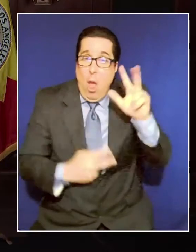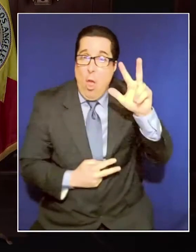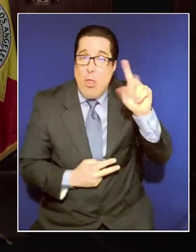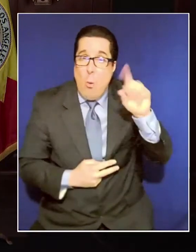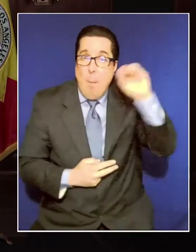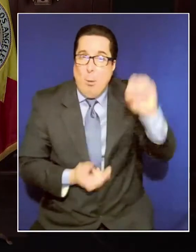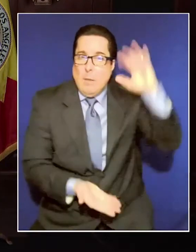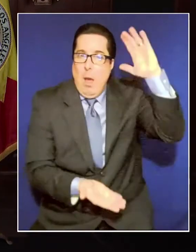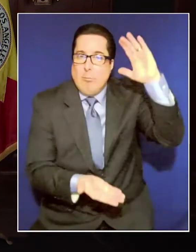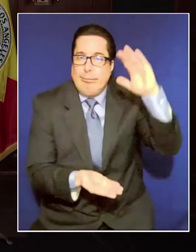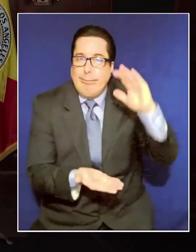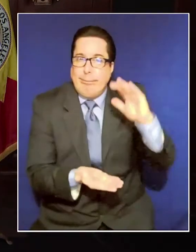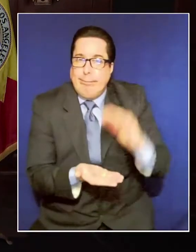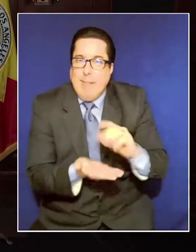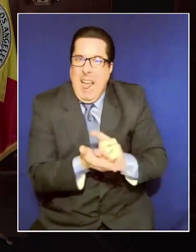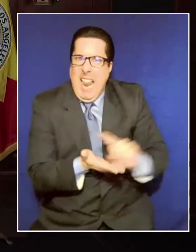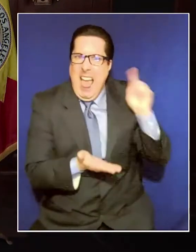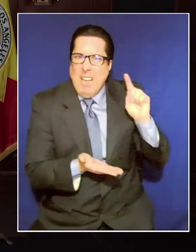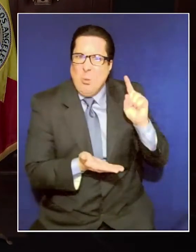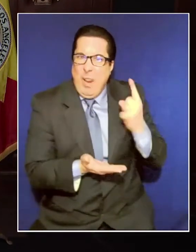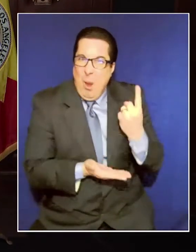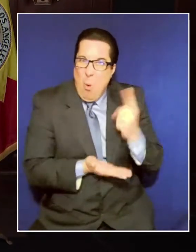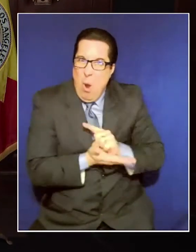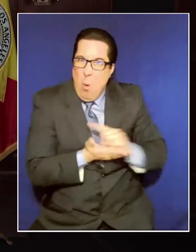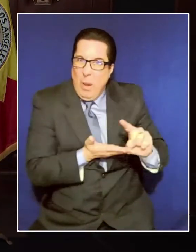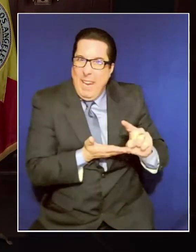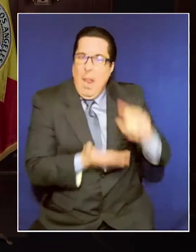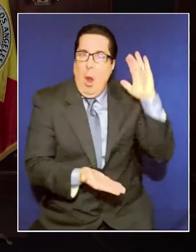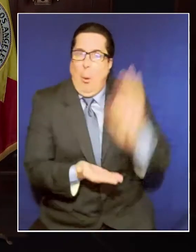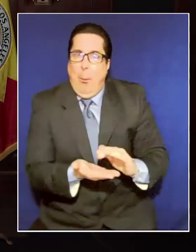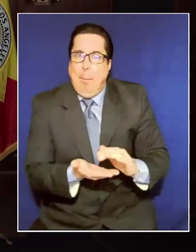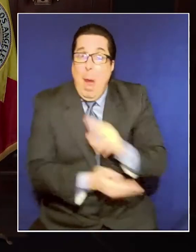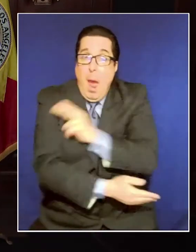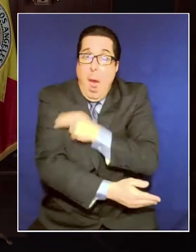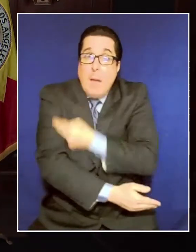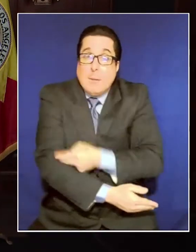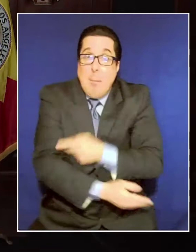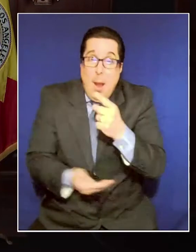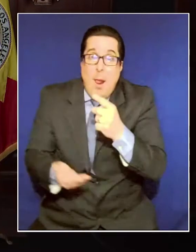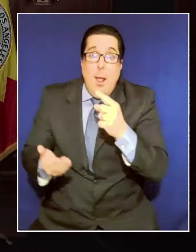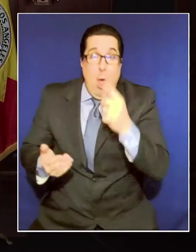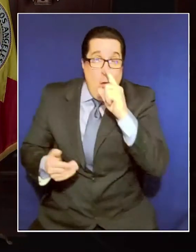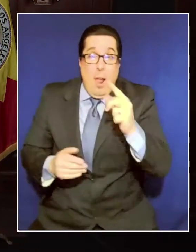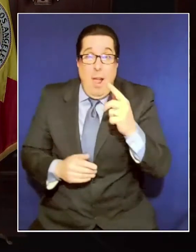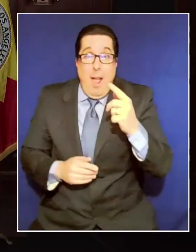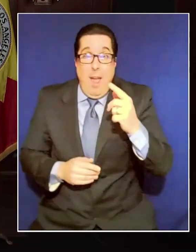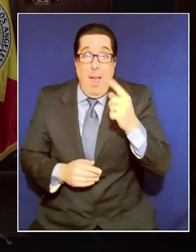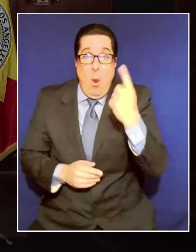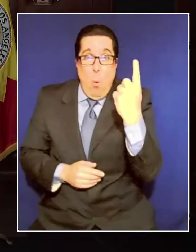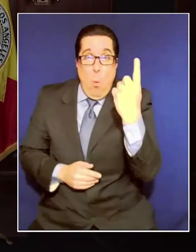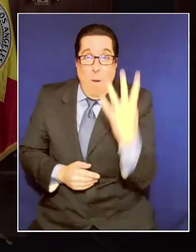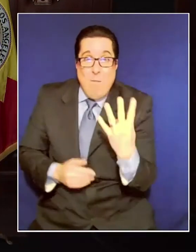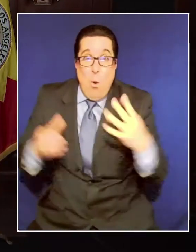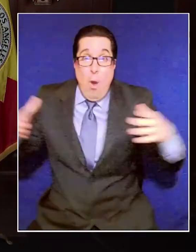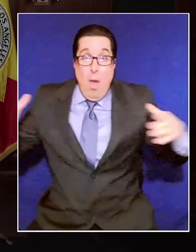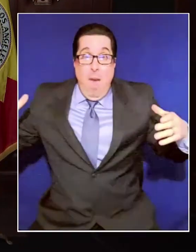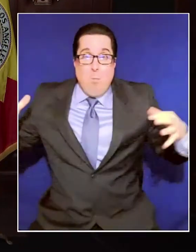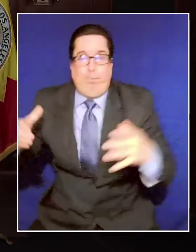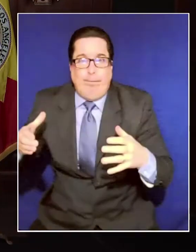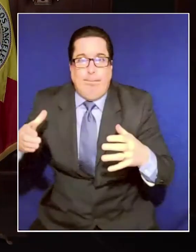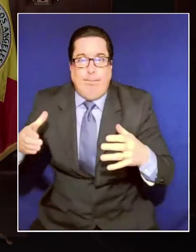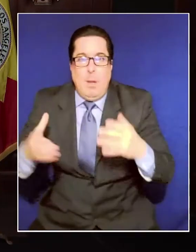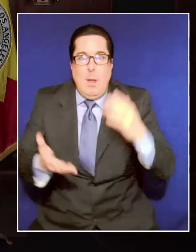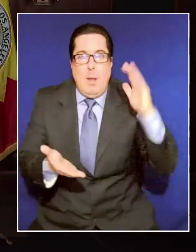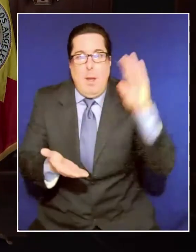week alone and hospitalizations by more than a quarter in a single week. But I also want to be clear the threat of this virus has not